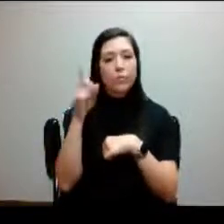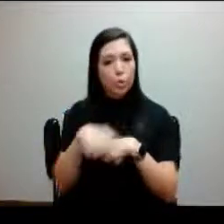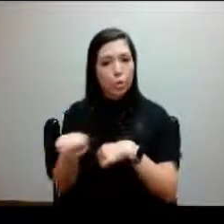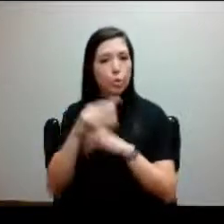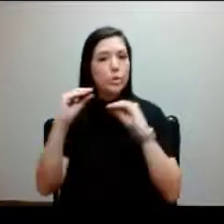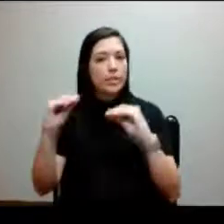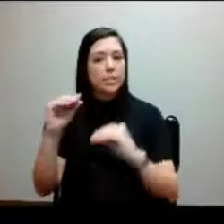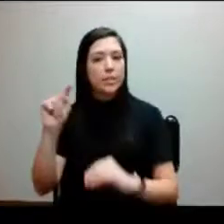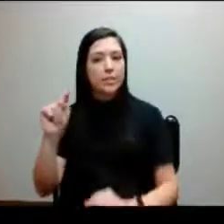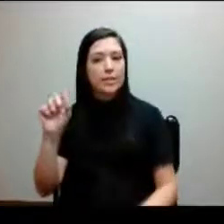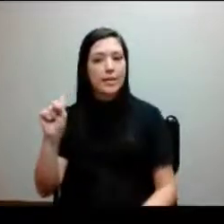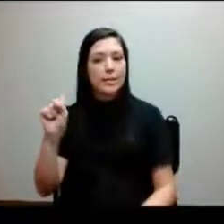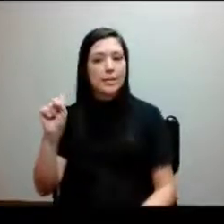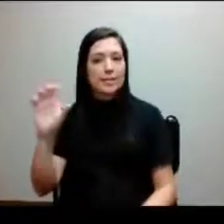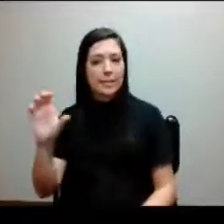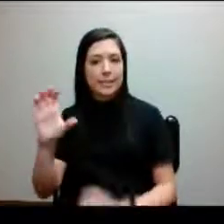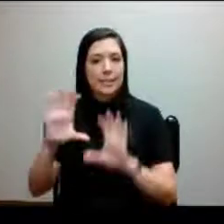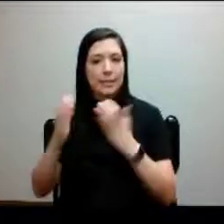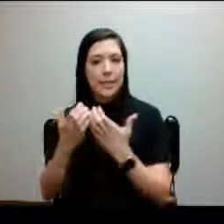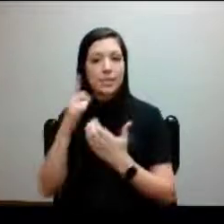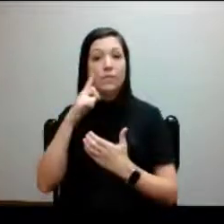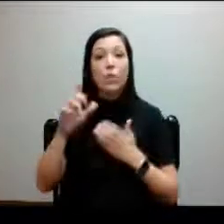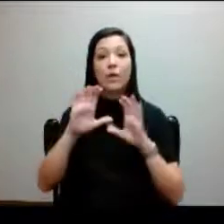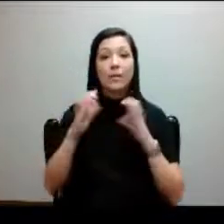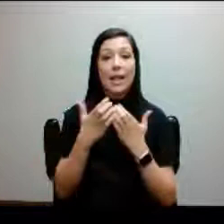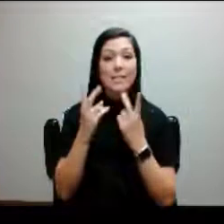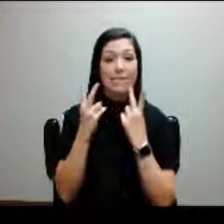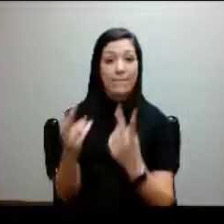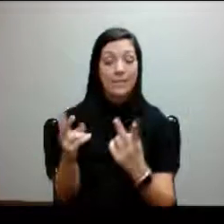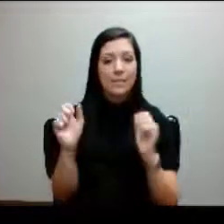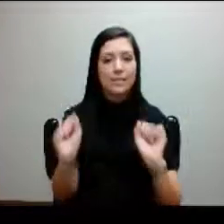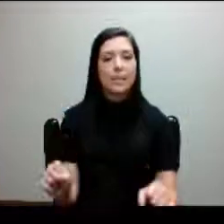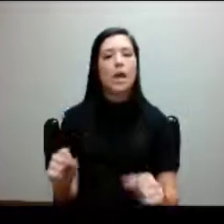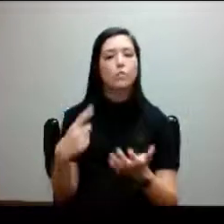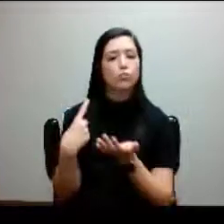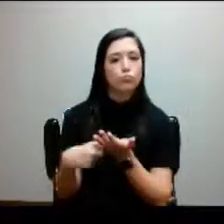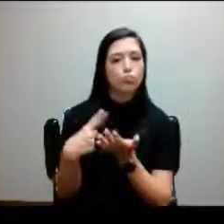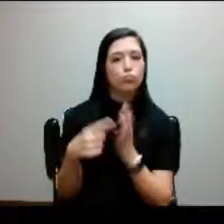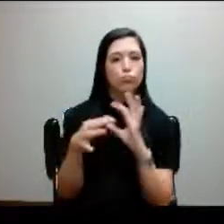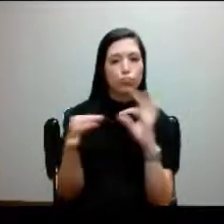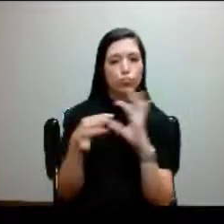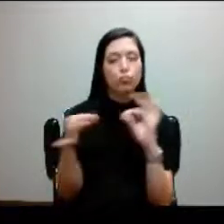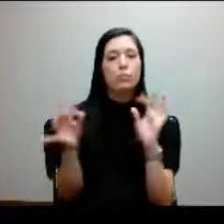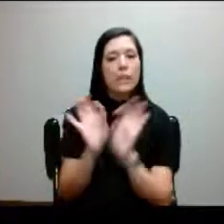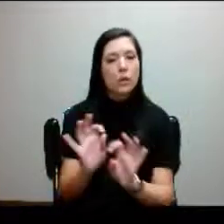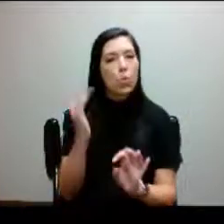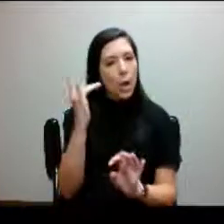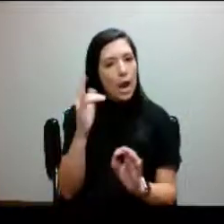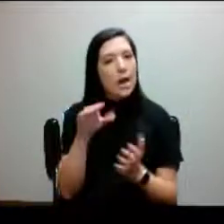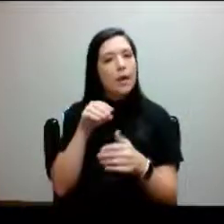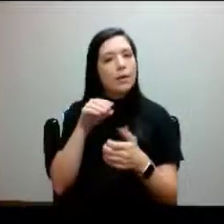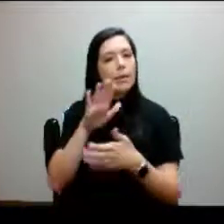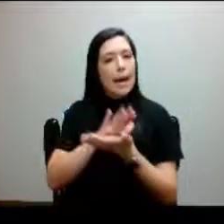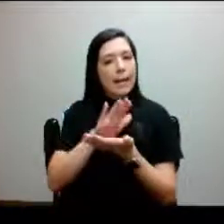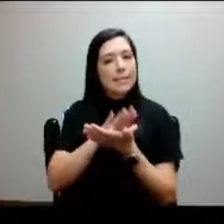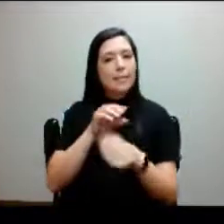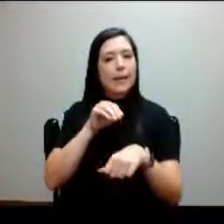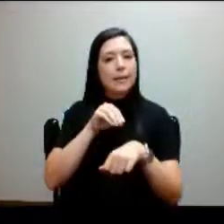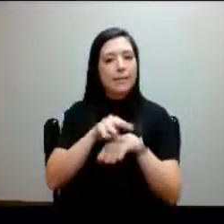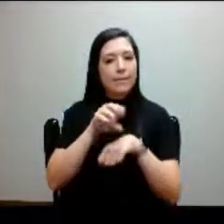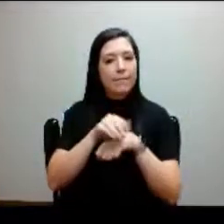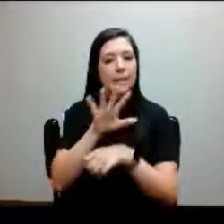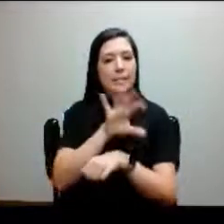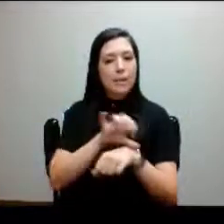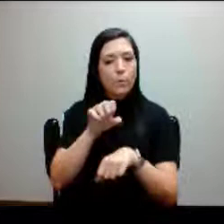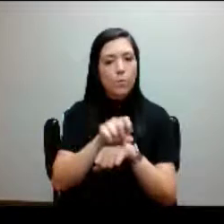classes for class visits to discuss the importance of academic advising appointments and they this semester will be